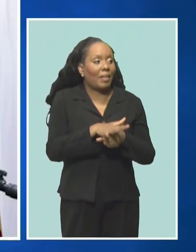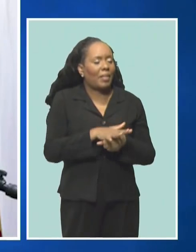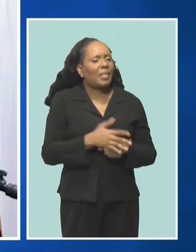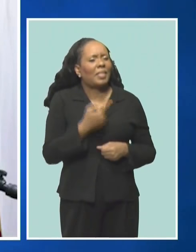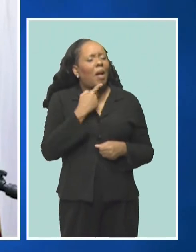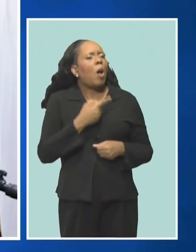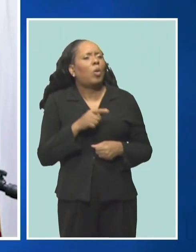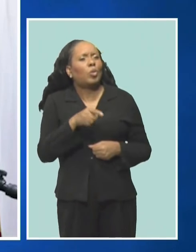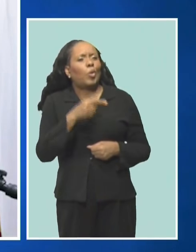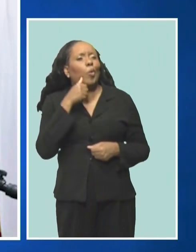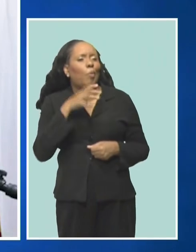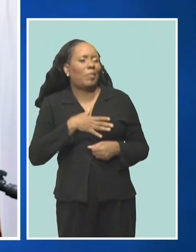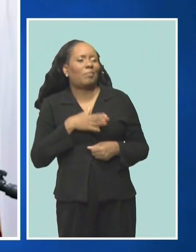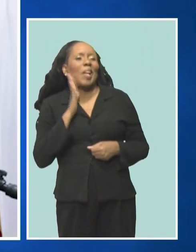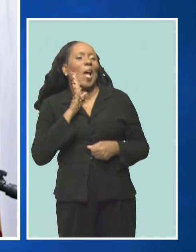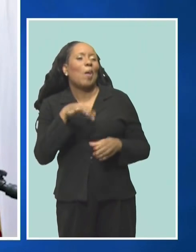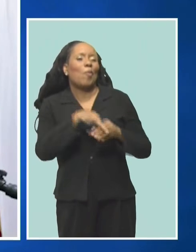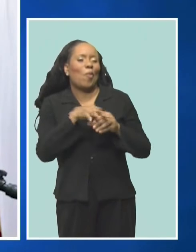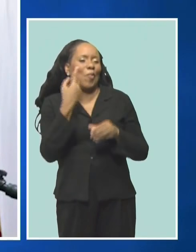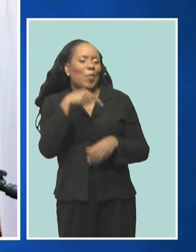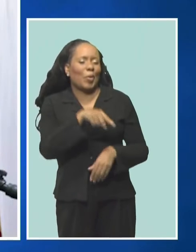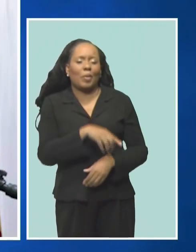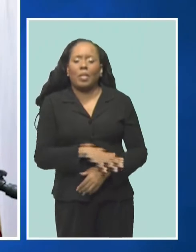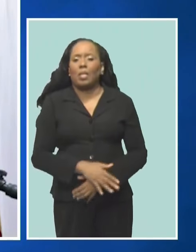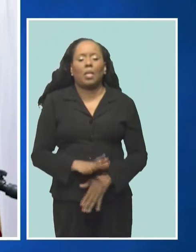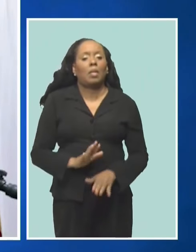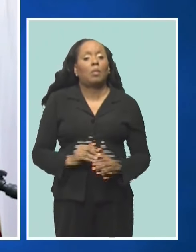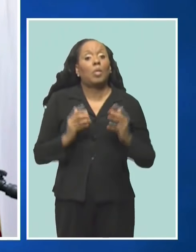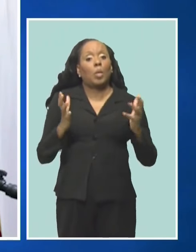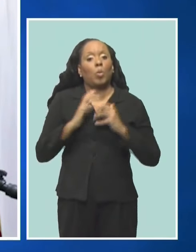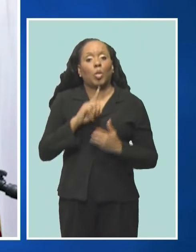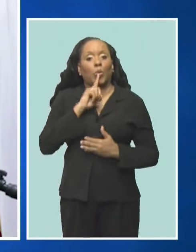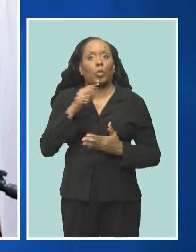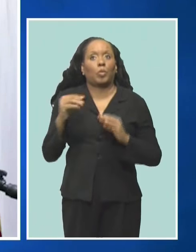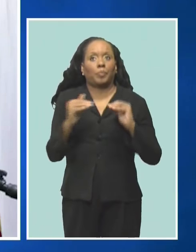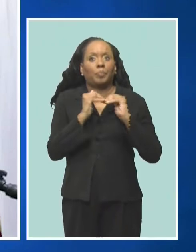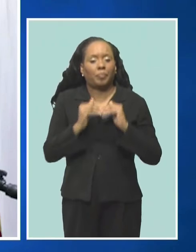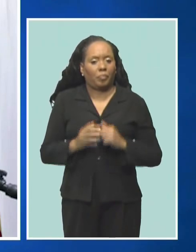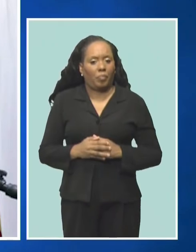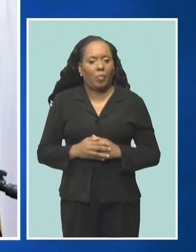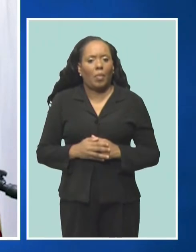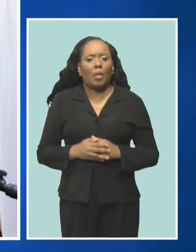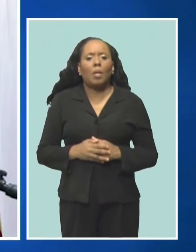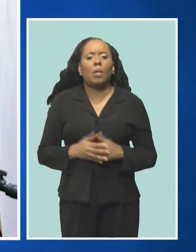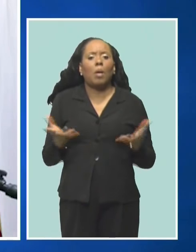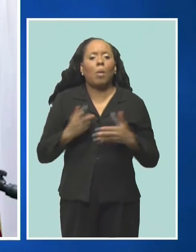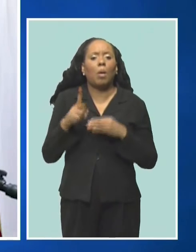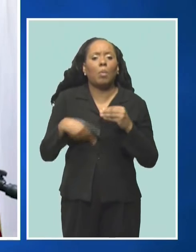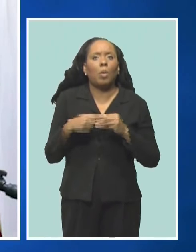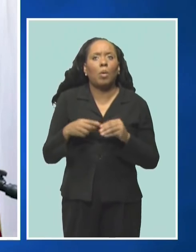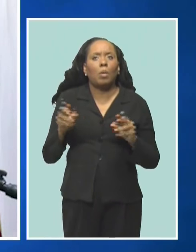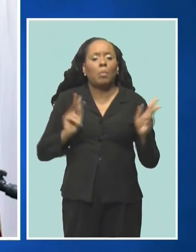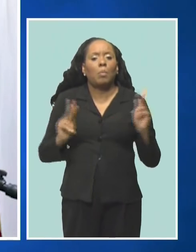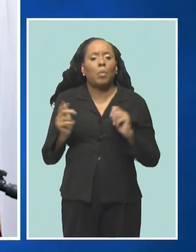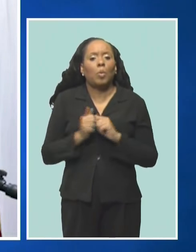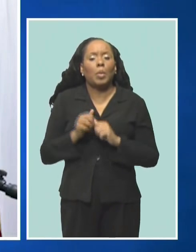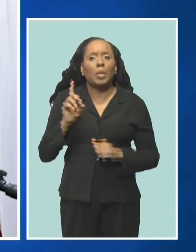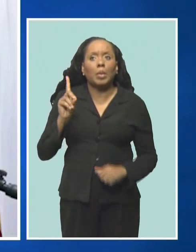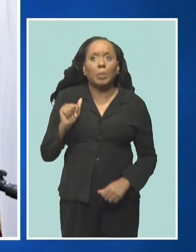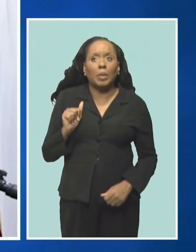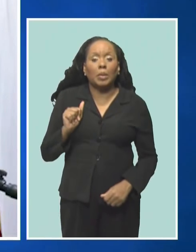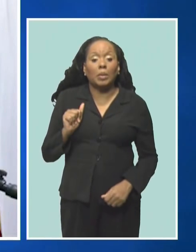parliaments are looking at inclusivity as it relates to people with disabilities? Are we serious?